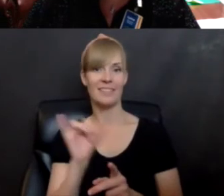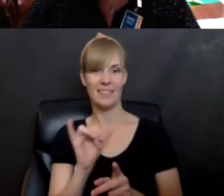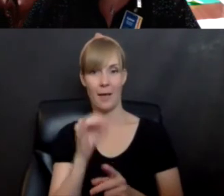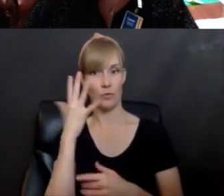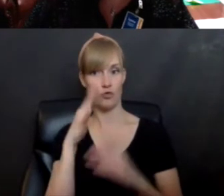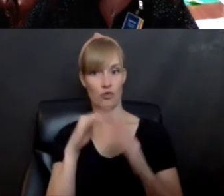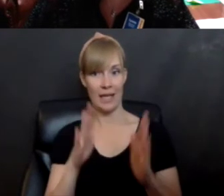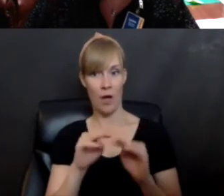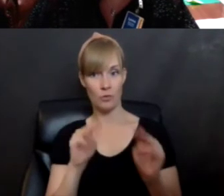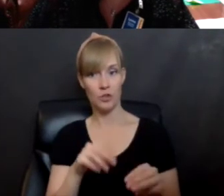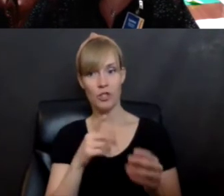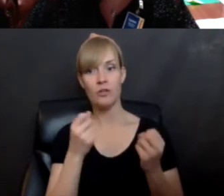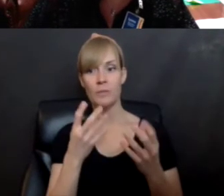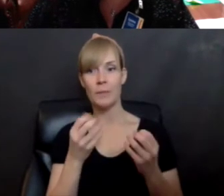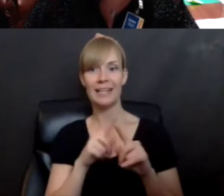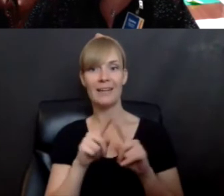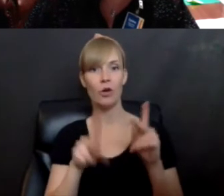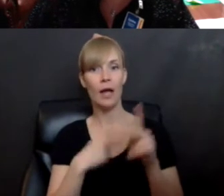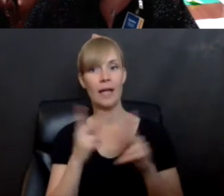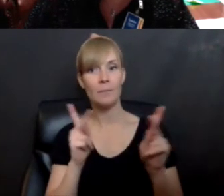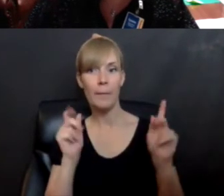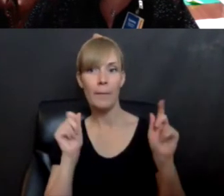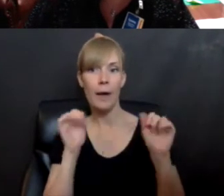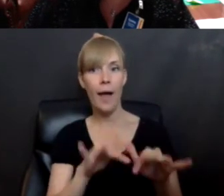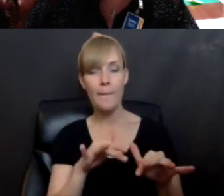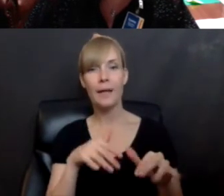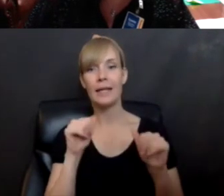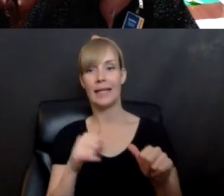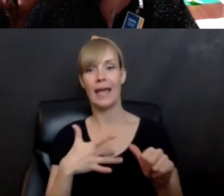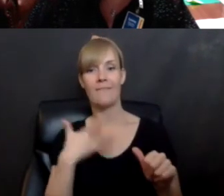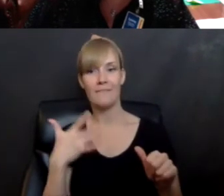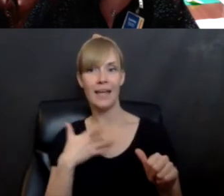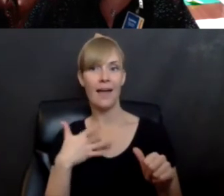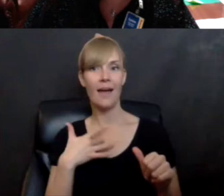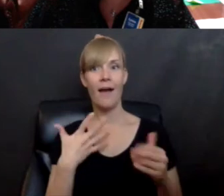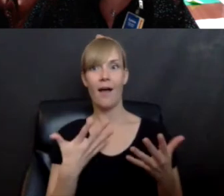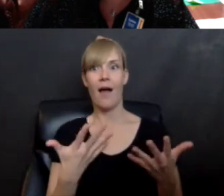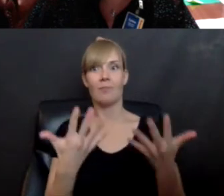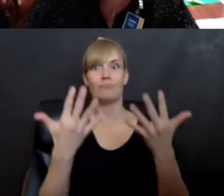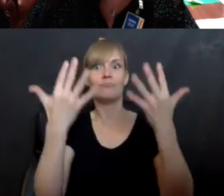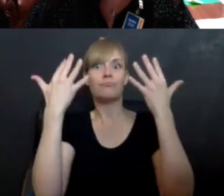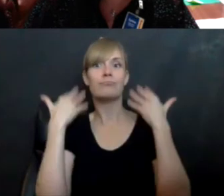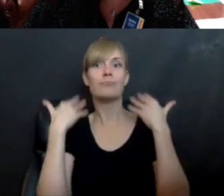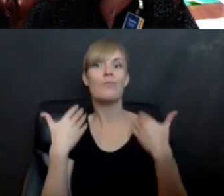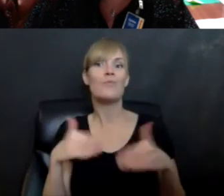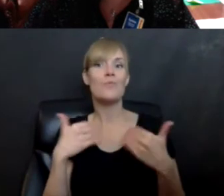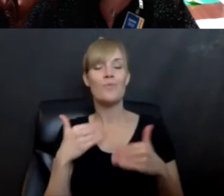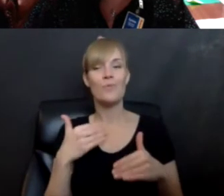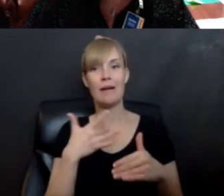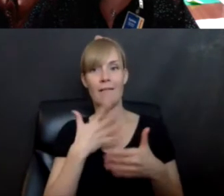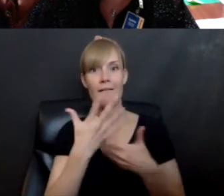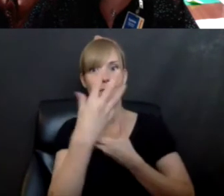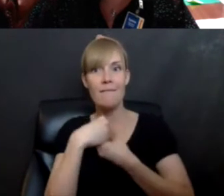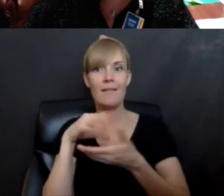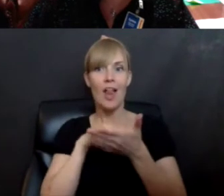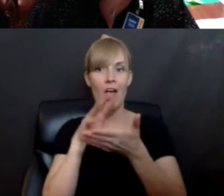like lots of different kinds of people come and they fill, they fill that well, right? They fill their, their stew pot. Um, so working